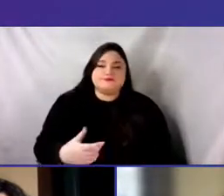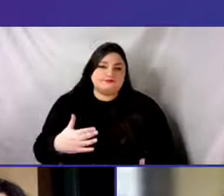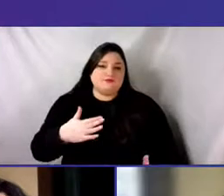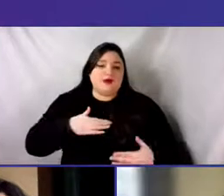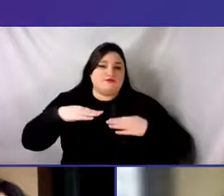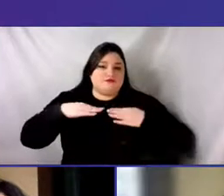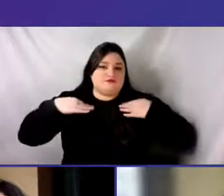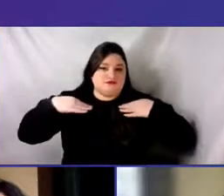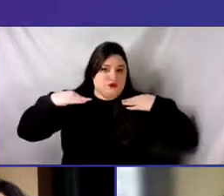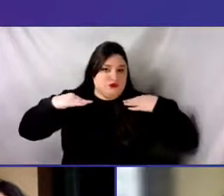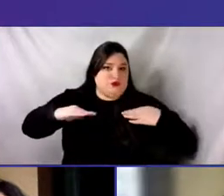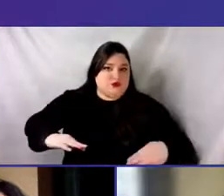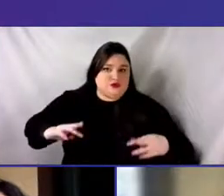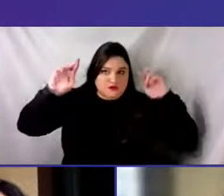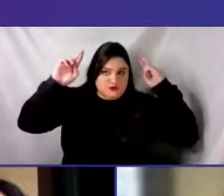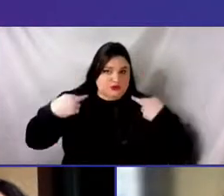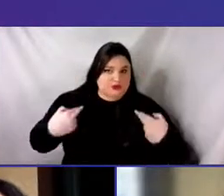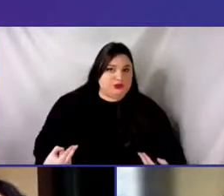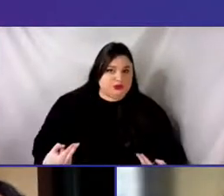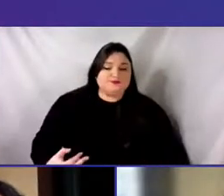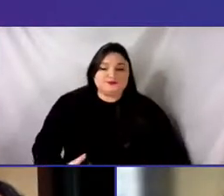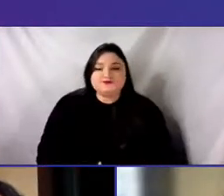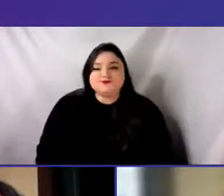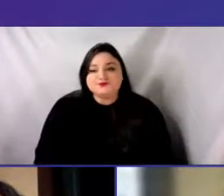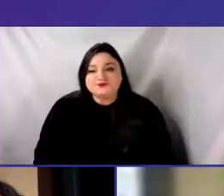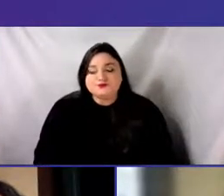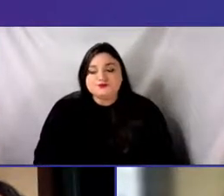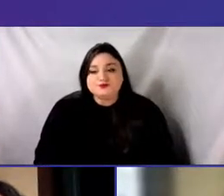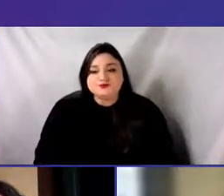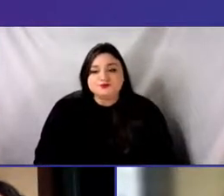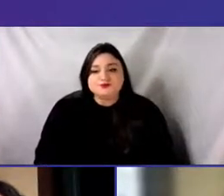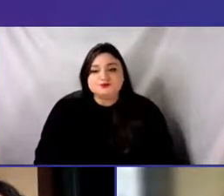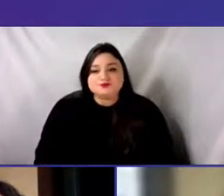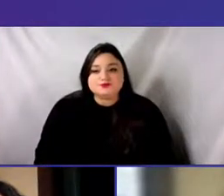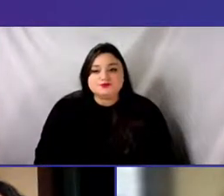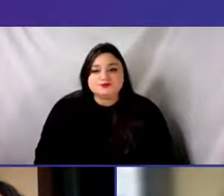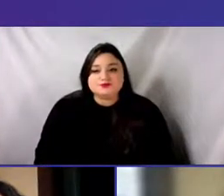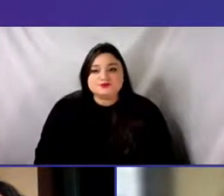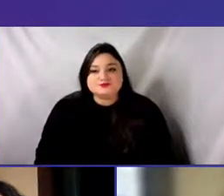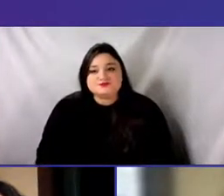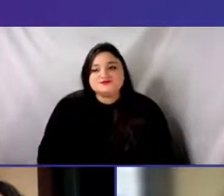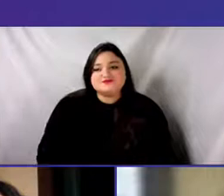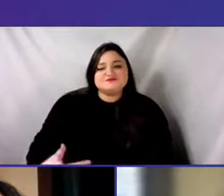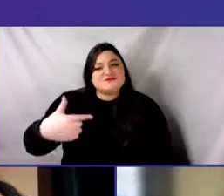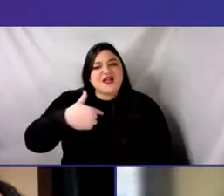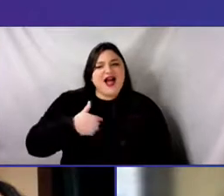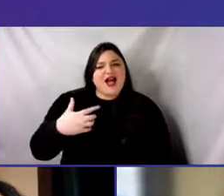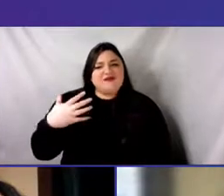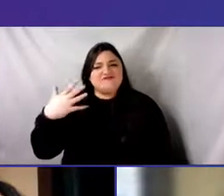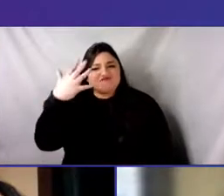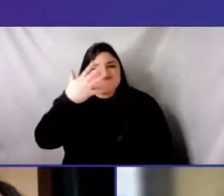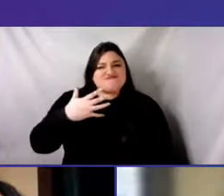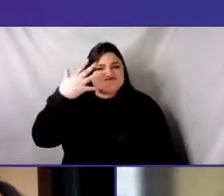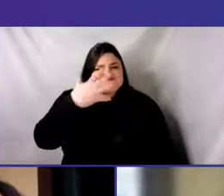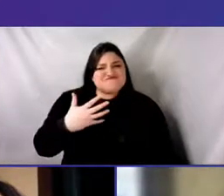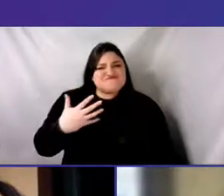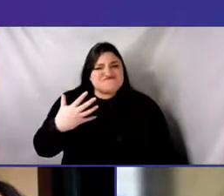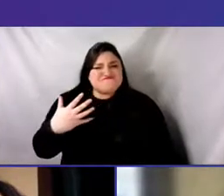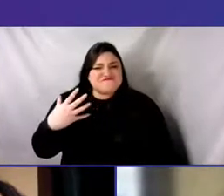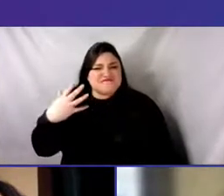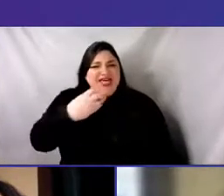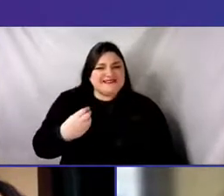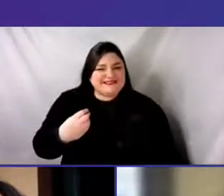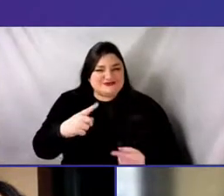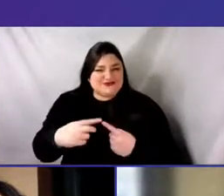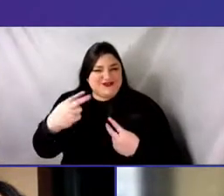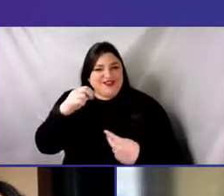And, um, I'm a reasonably pleasant person to look as like to tell myself, but, uh,